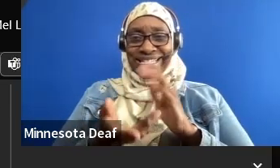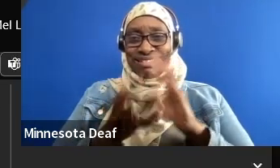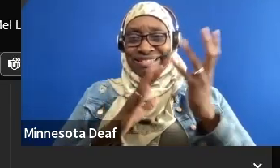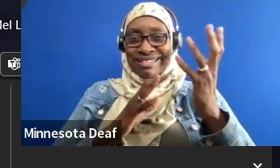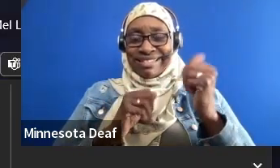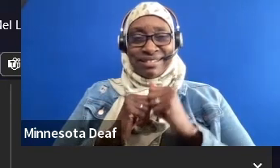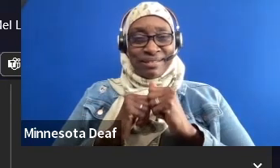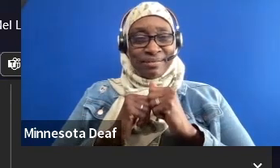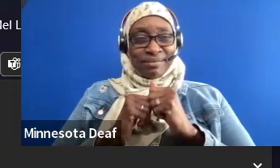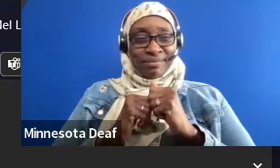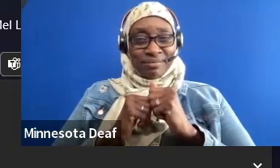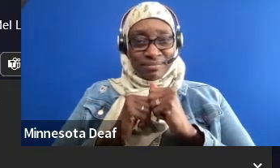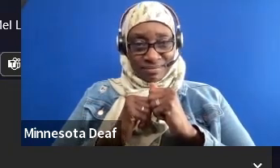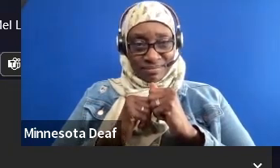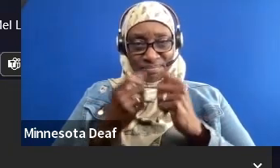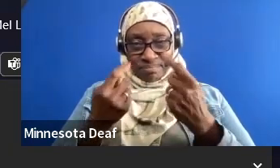But let's try that again.